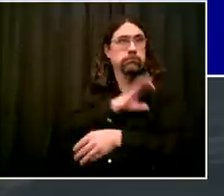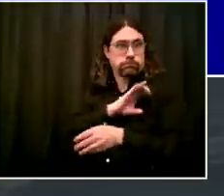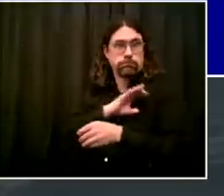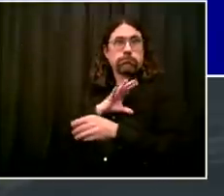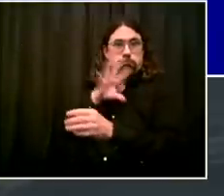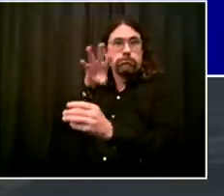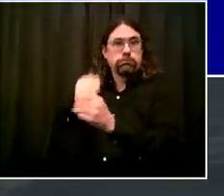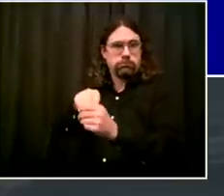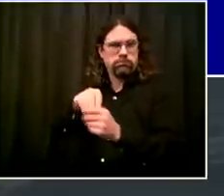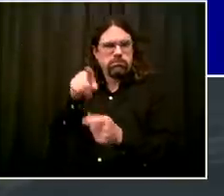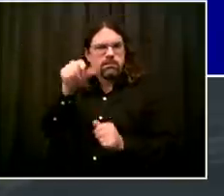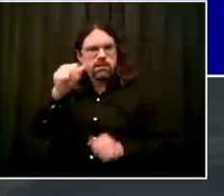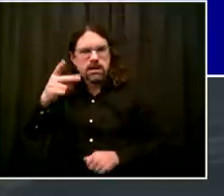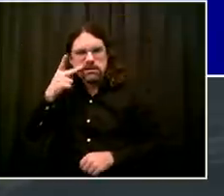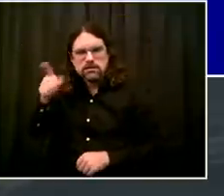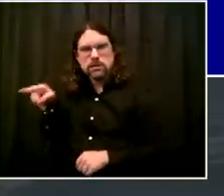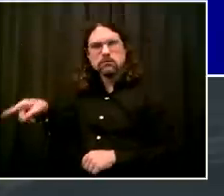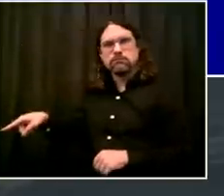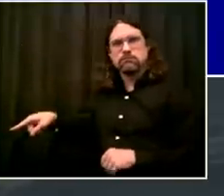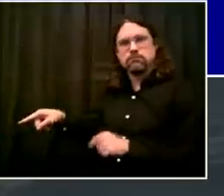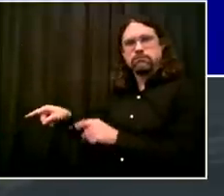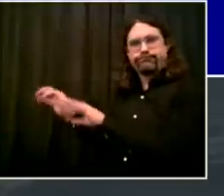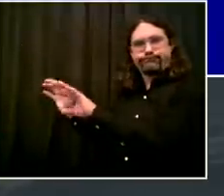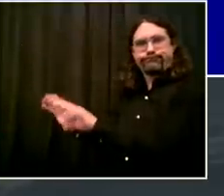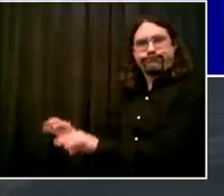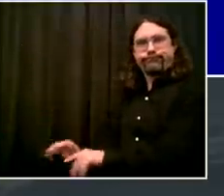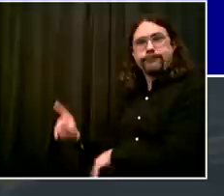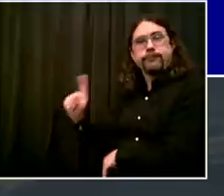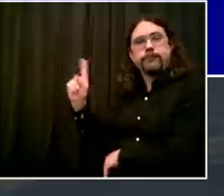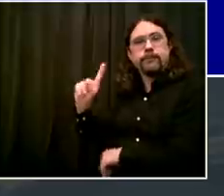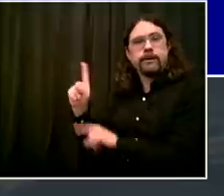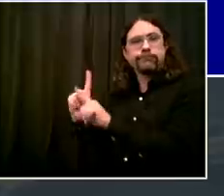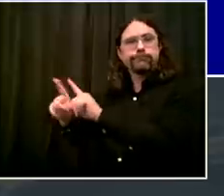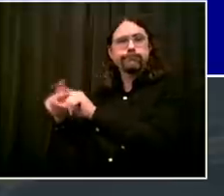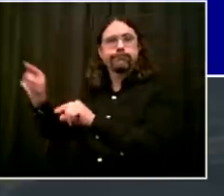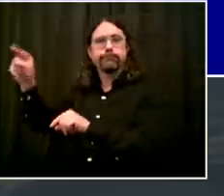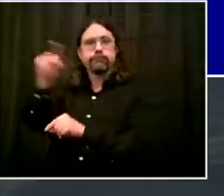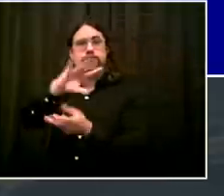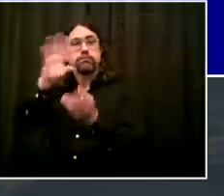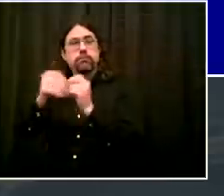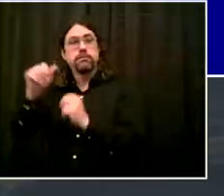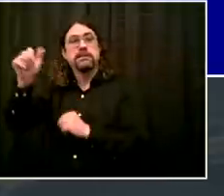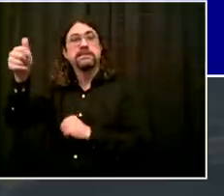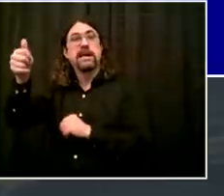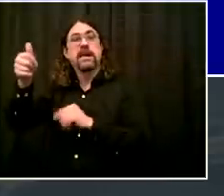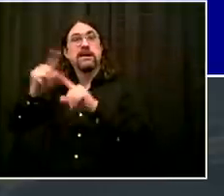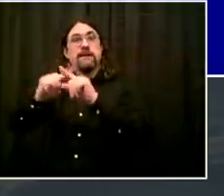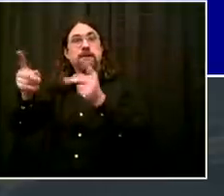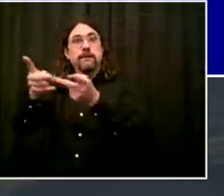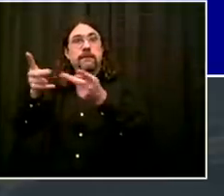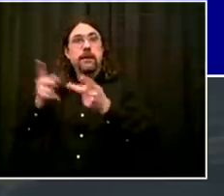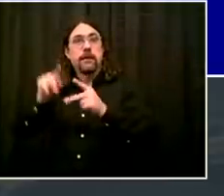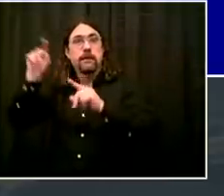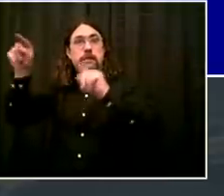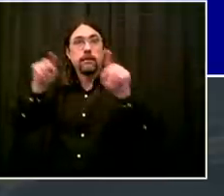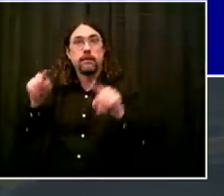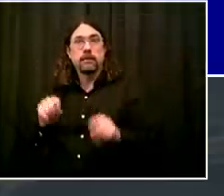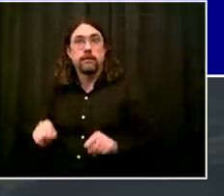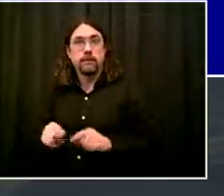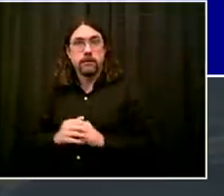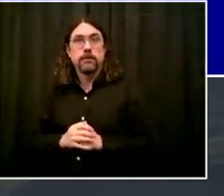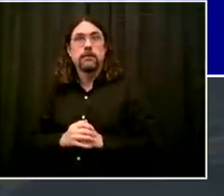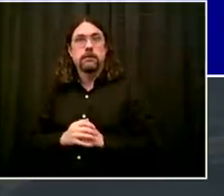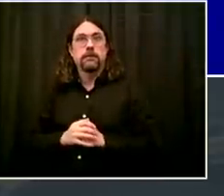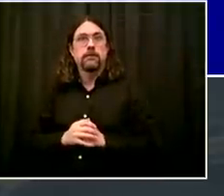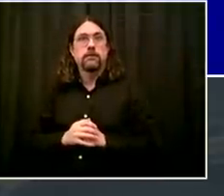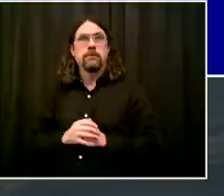reassert as this crisis starts to wane. Let us pray. And the officers are very visible presence in the community. get